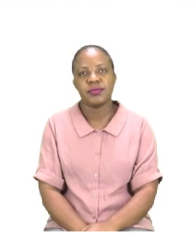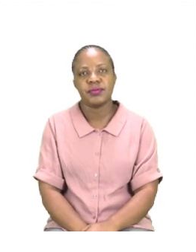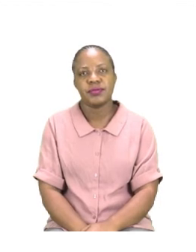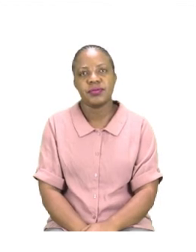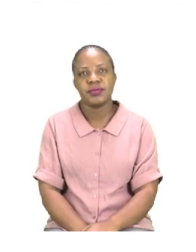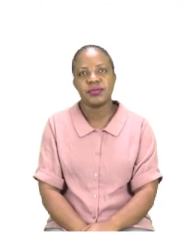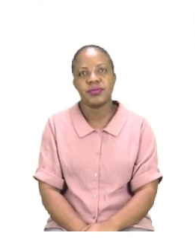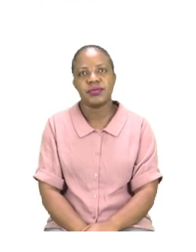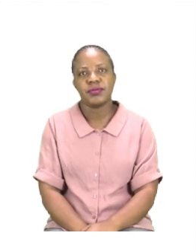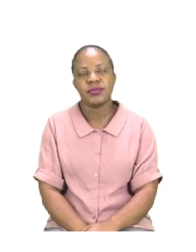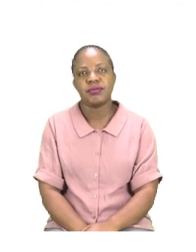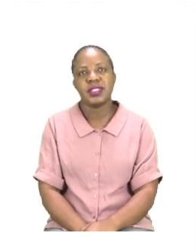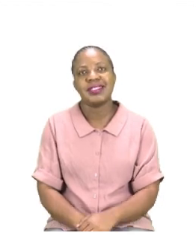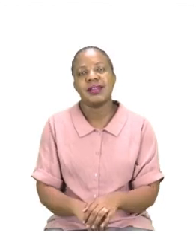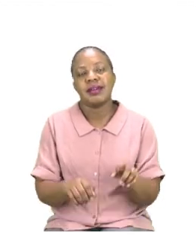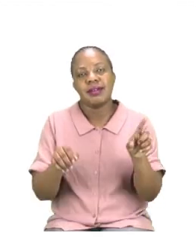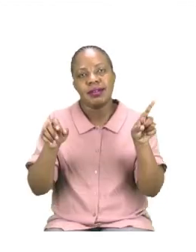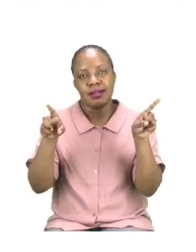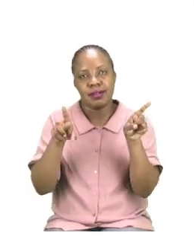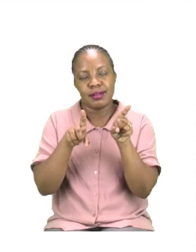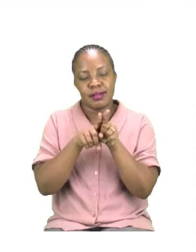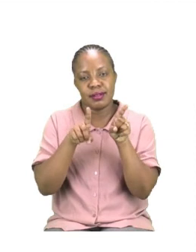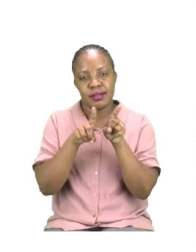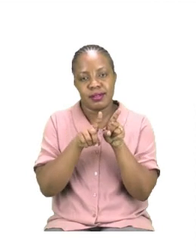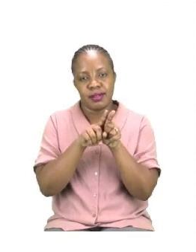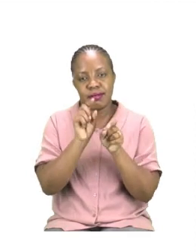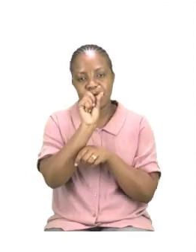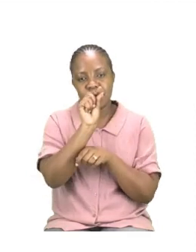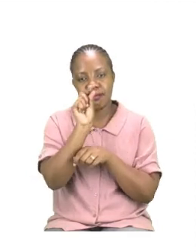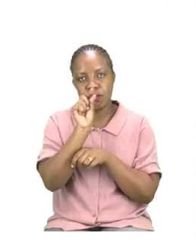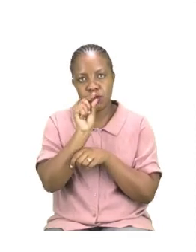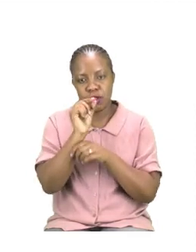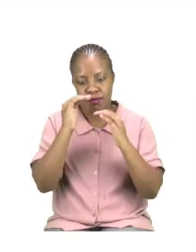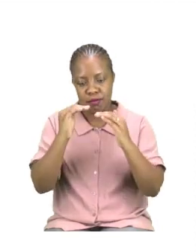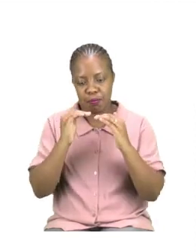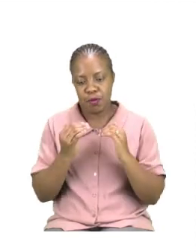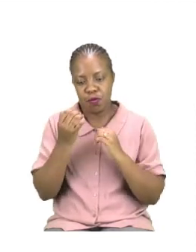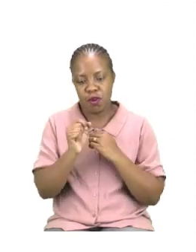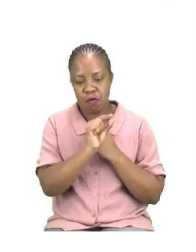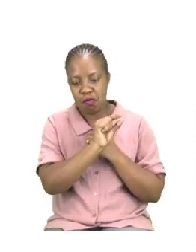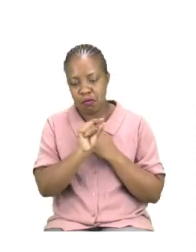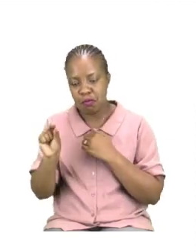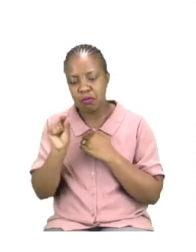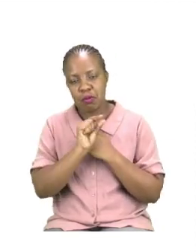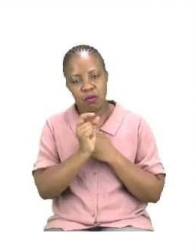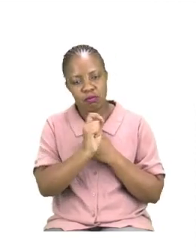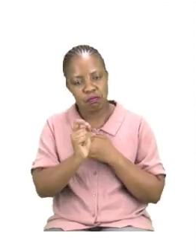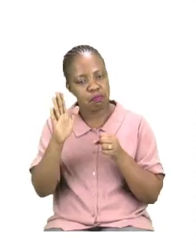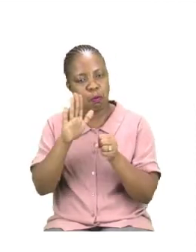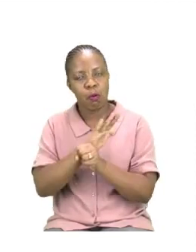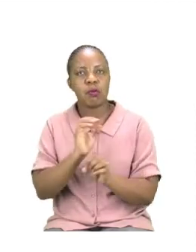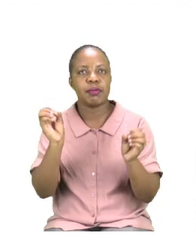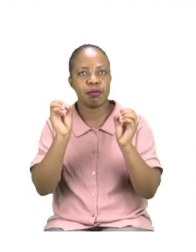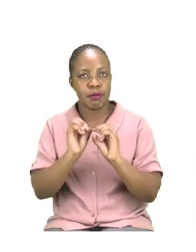the correct one in the sentence for it to be completed. For example, we